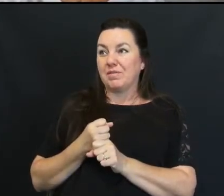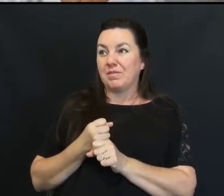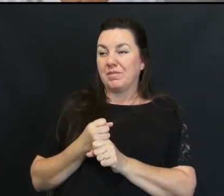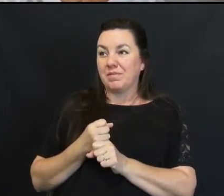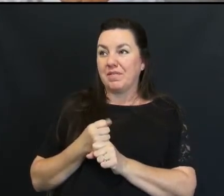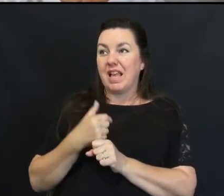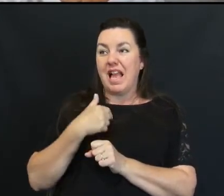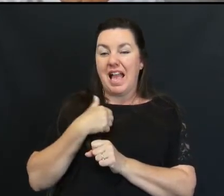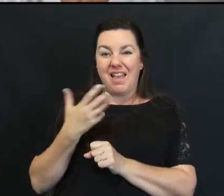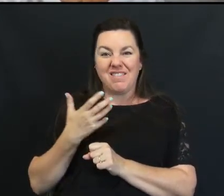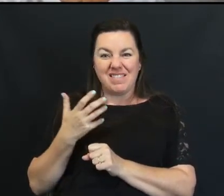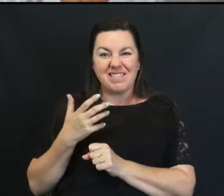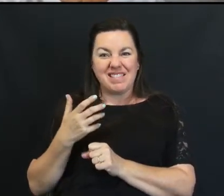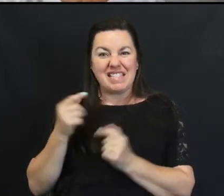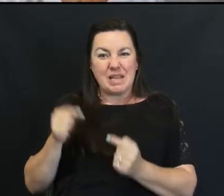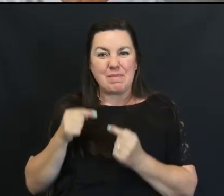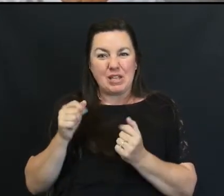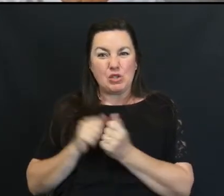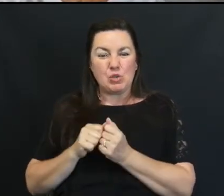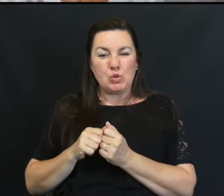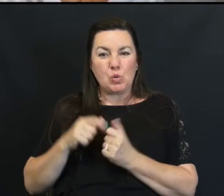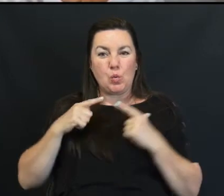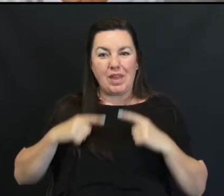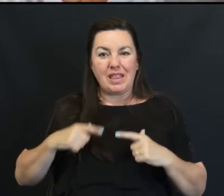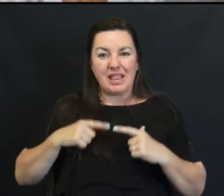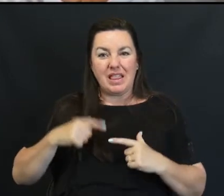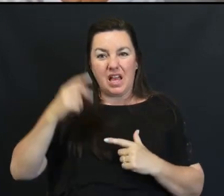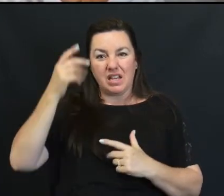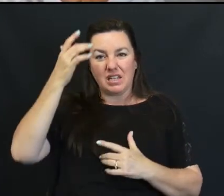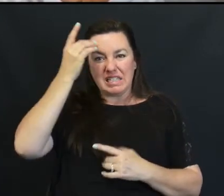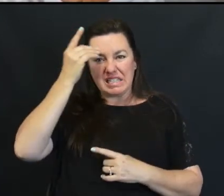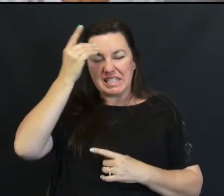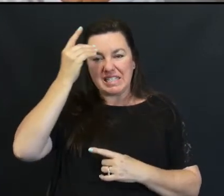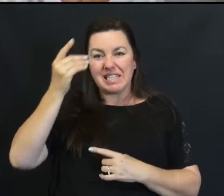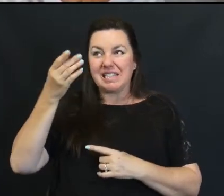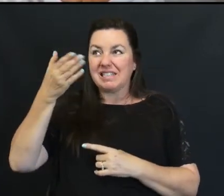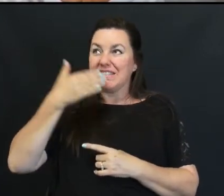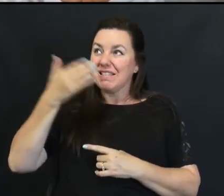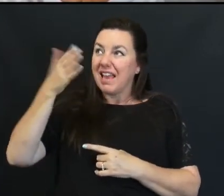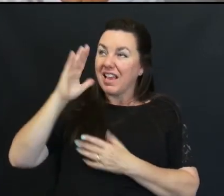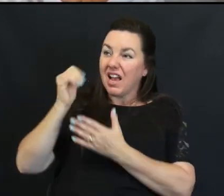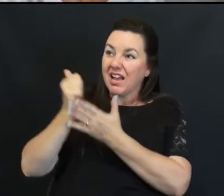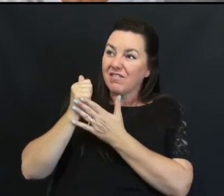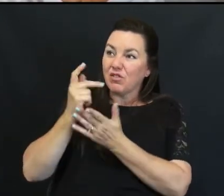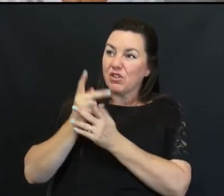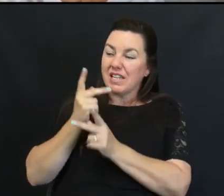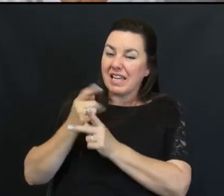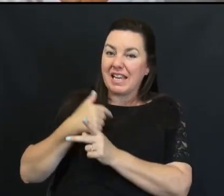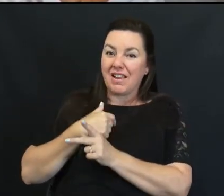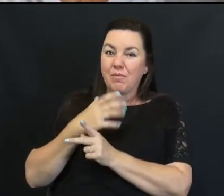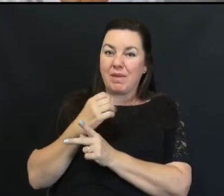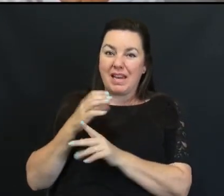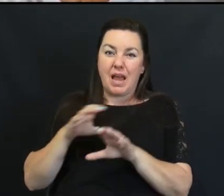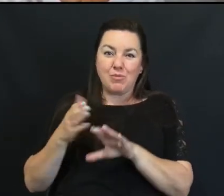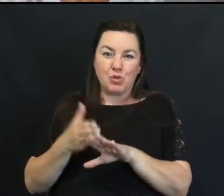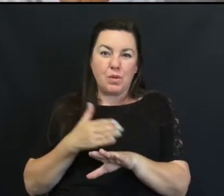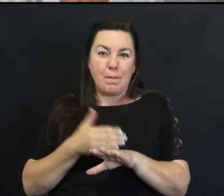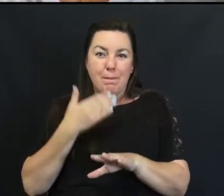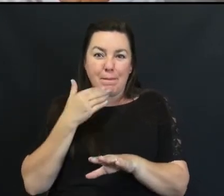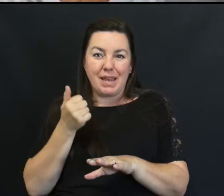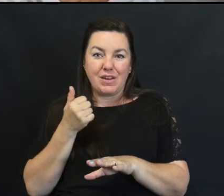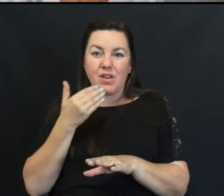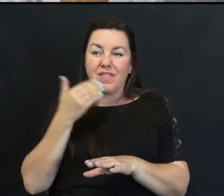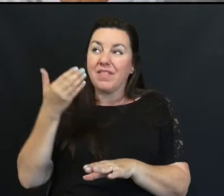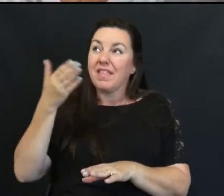Caused by lung Disease I want to Praise God For taking care Of me And I'm doing Much better I want to Thank God